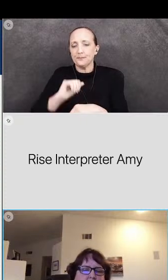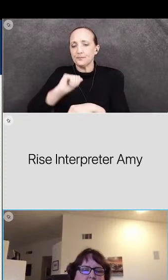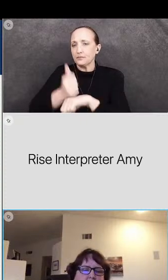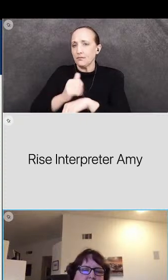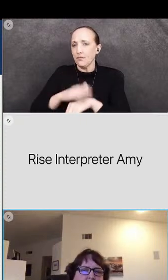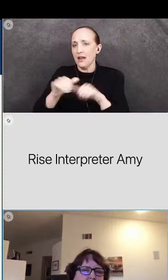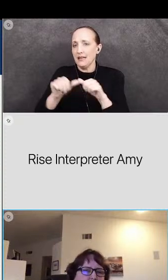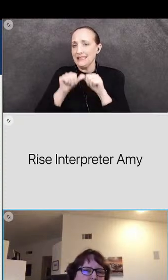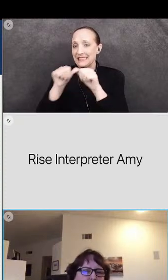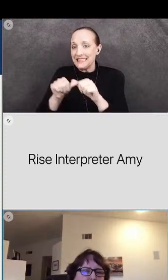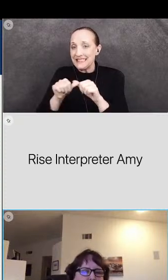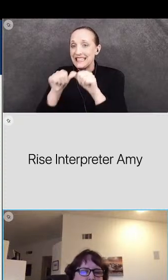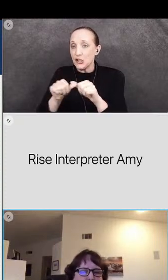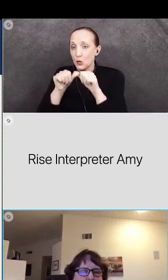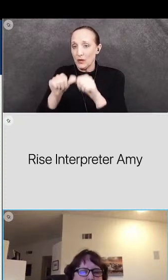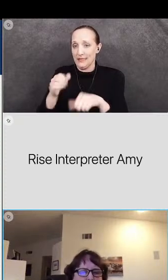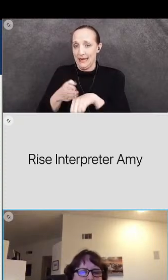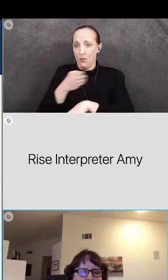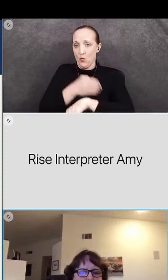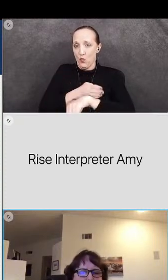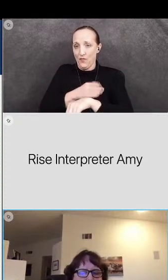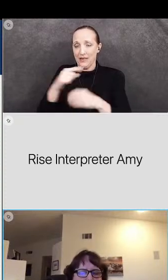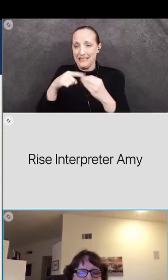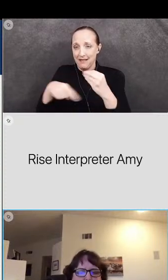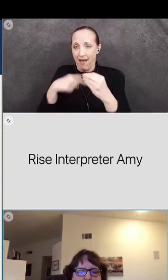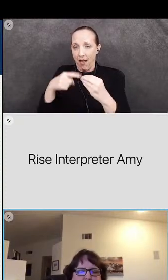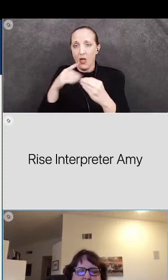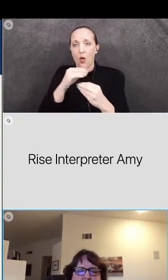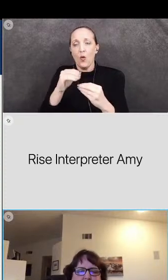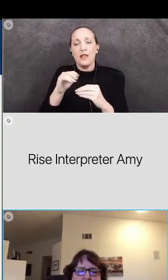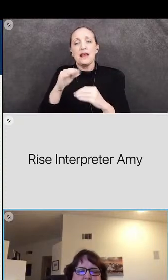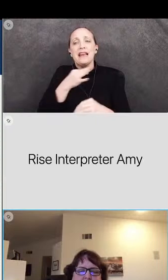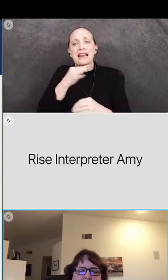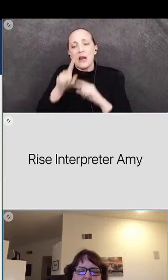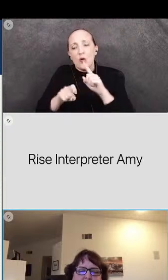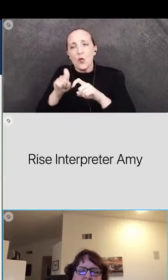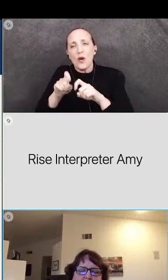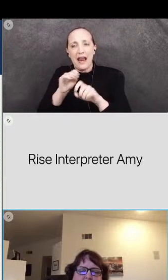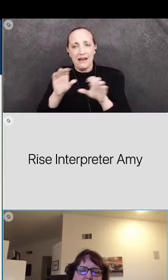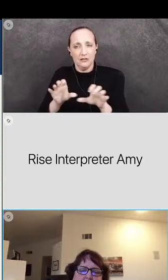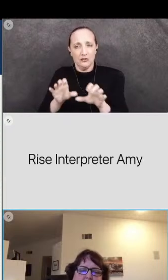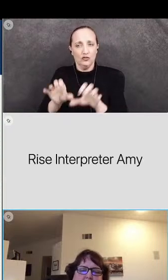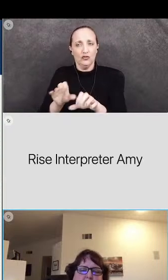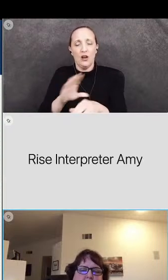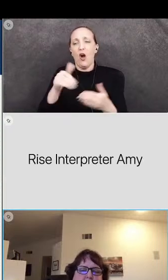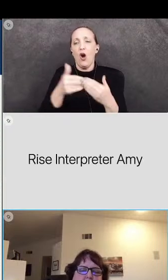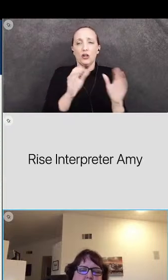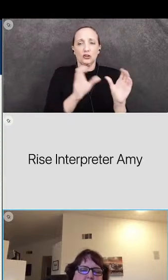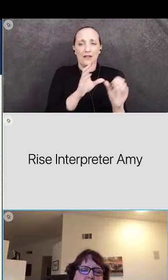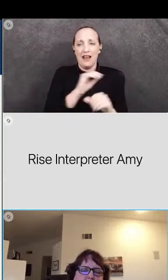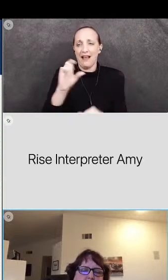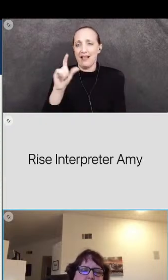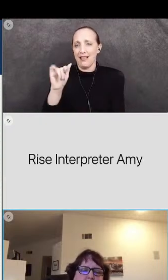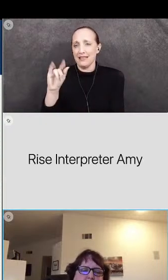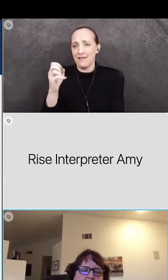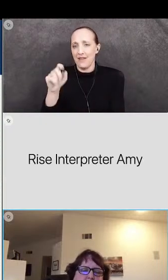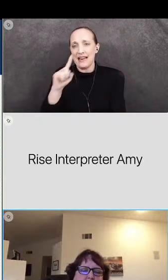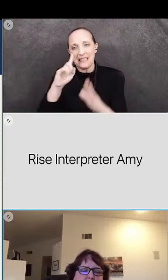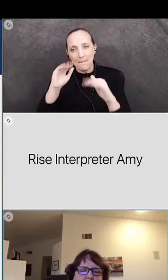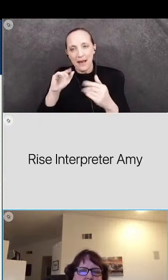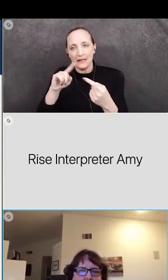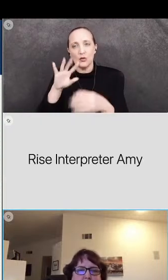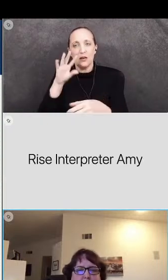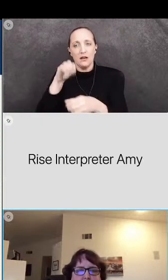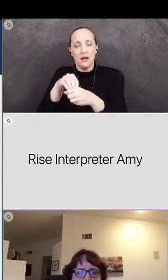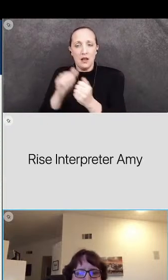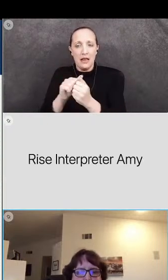cycle that includes inquiry reflection and action all certificated and classified staff are expected to engage in professional learning with